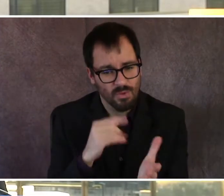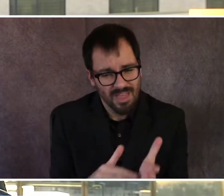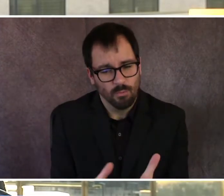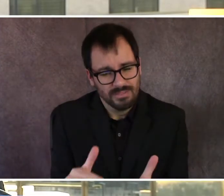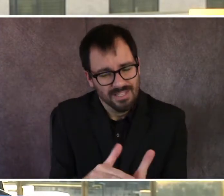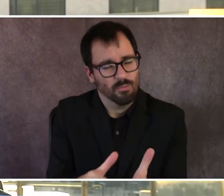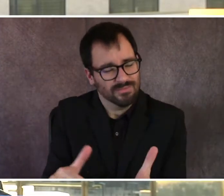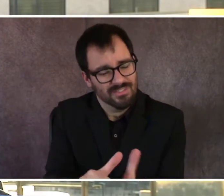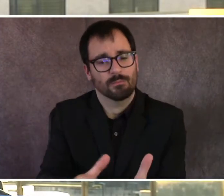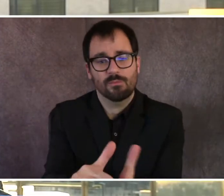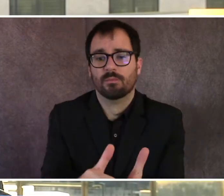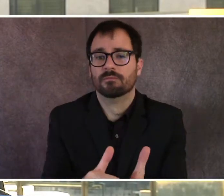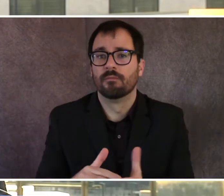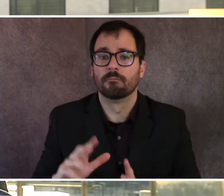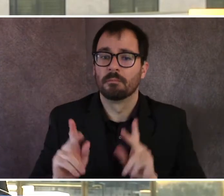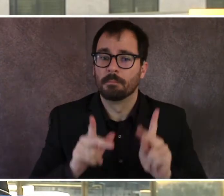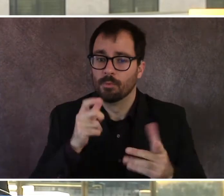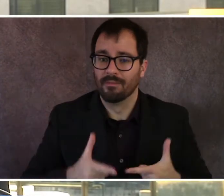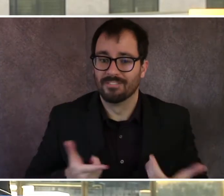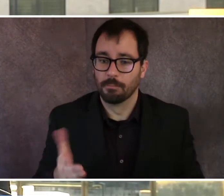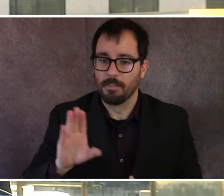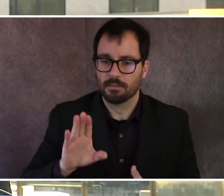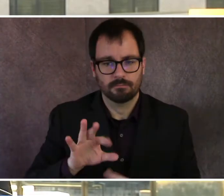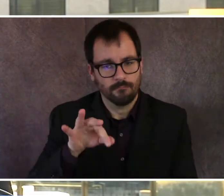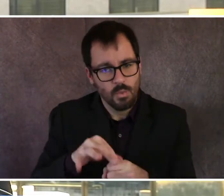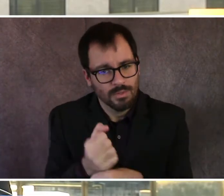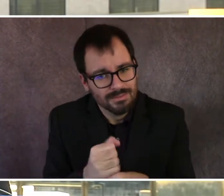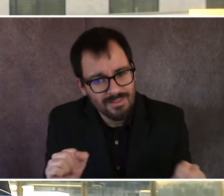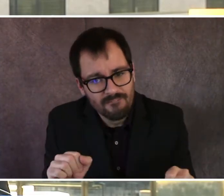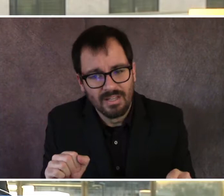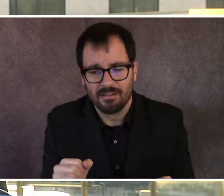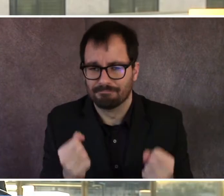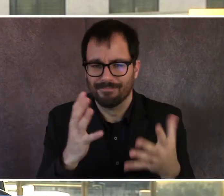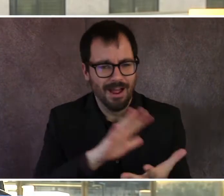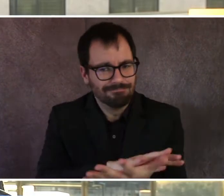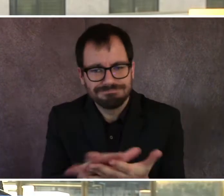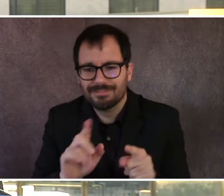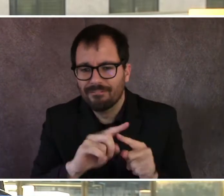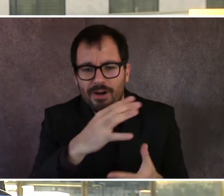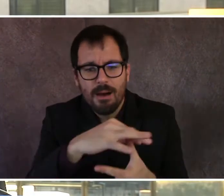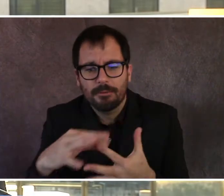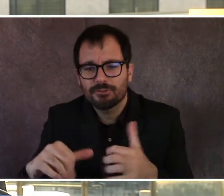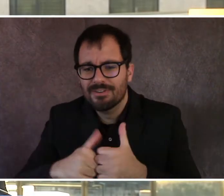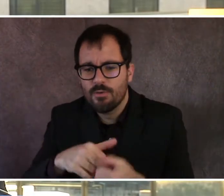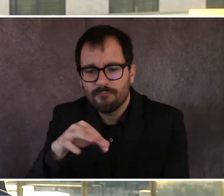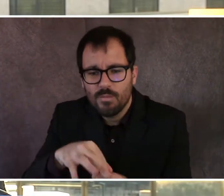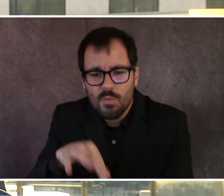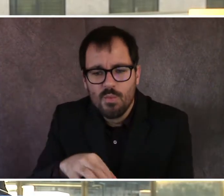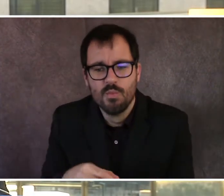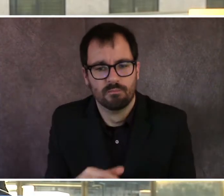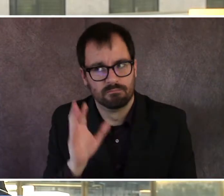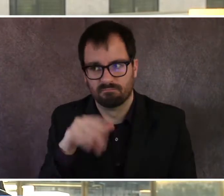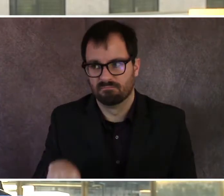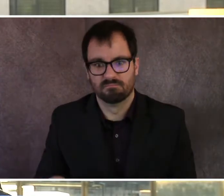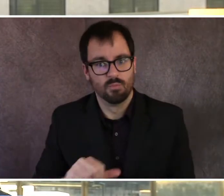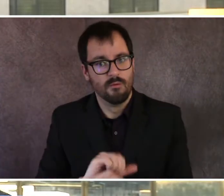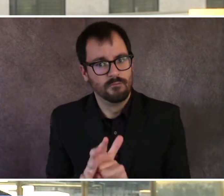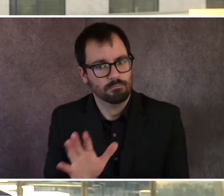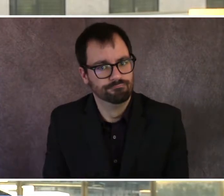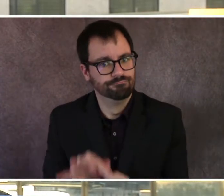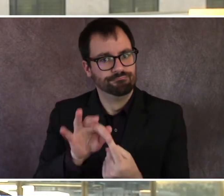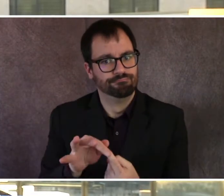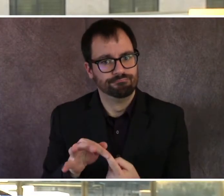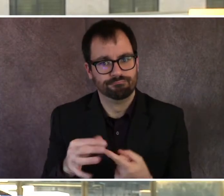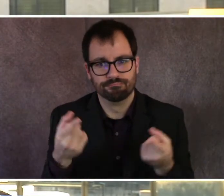points. Under unique circumstances, we came together to conduct a fair, accessible, and safe election here in the city of Boston.